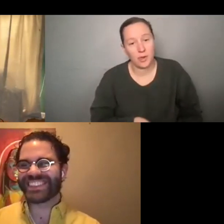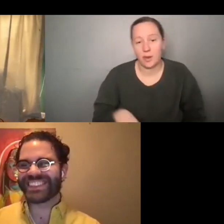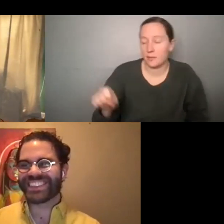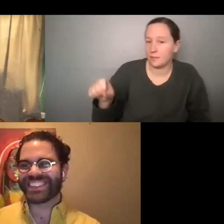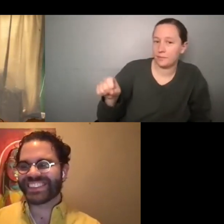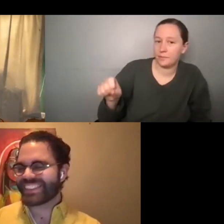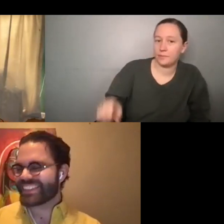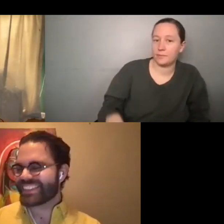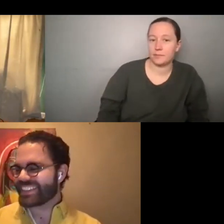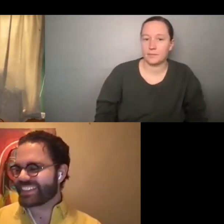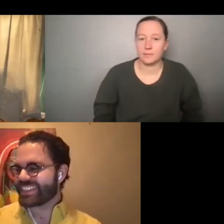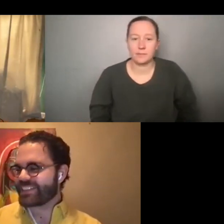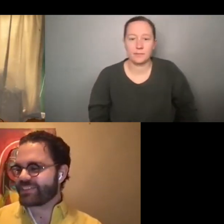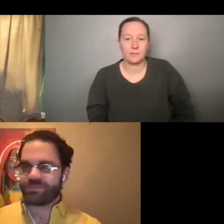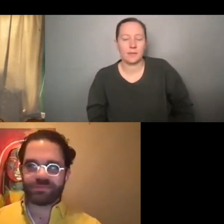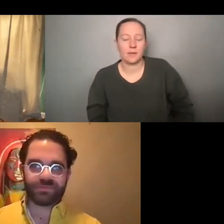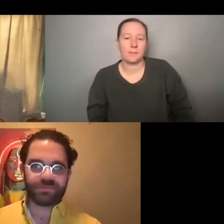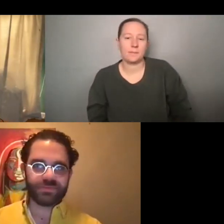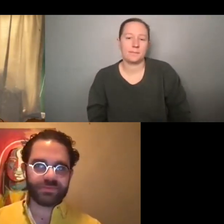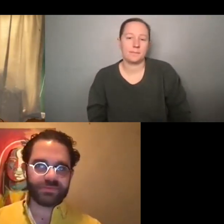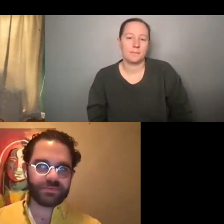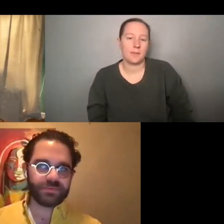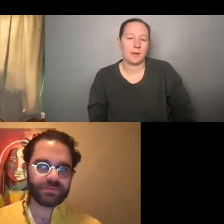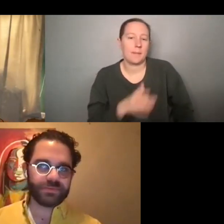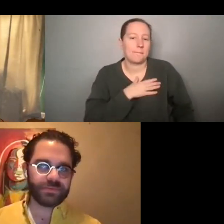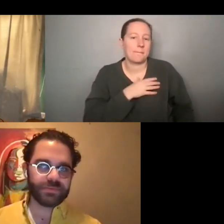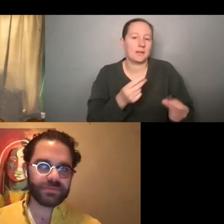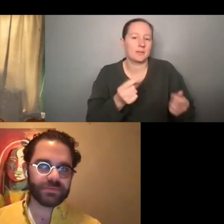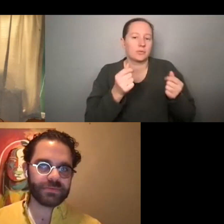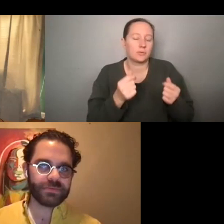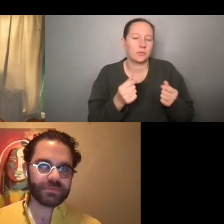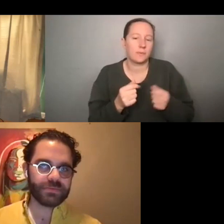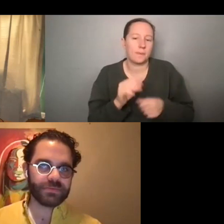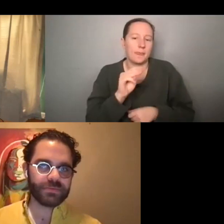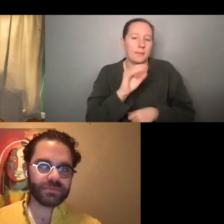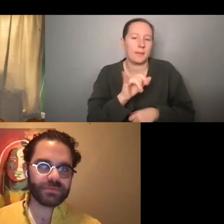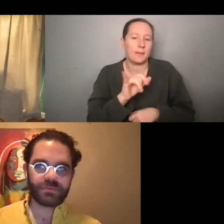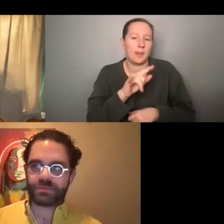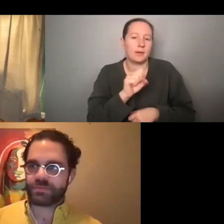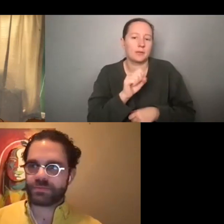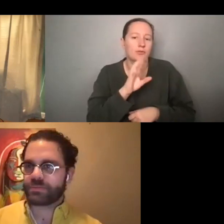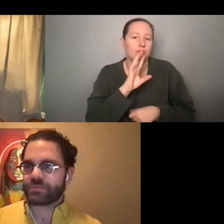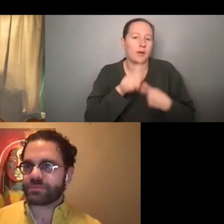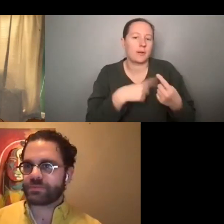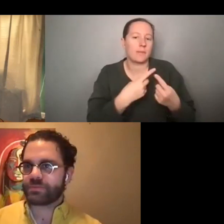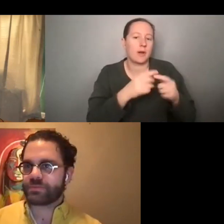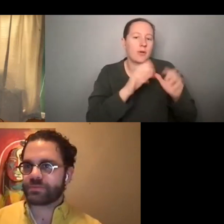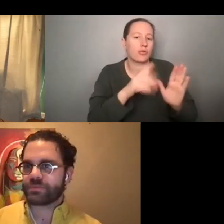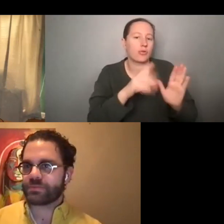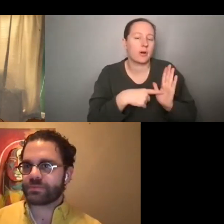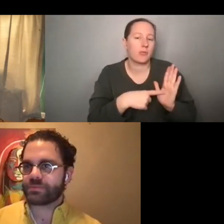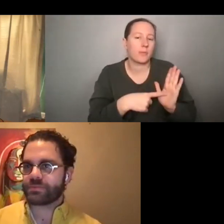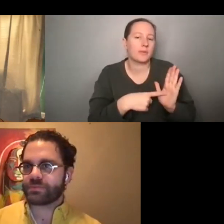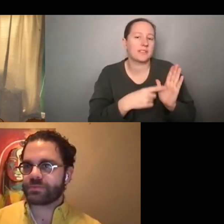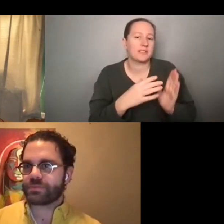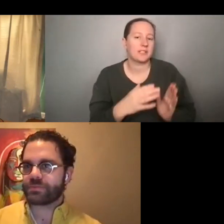Well, mine's very quick. I was just going to say, there's a show, because Miles is talking about some great representation. There's a show I